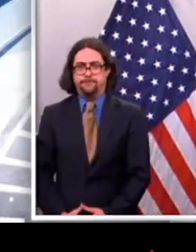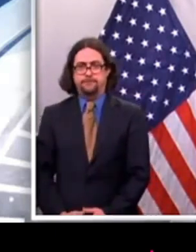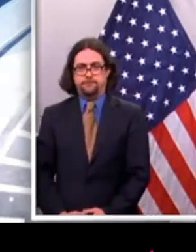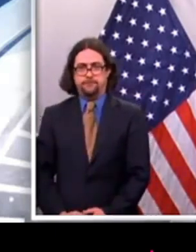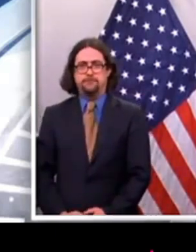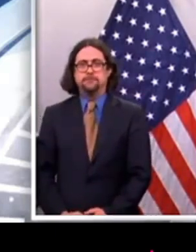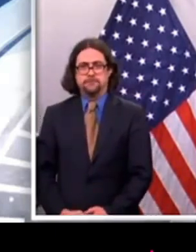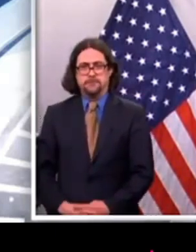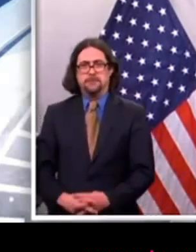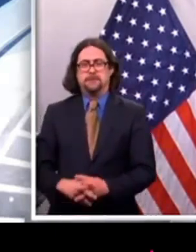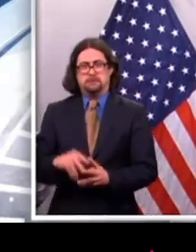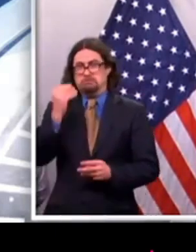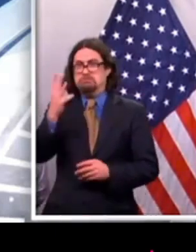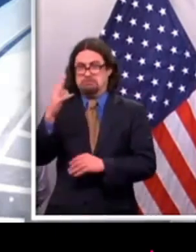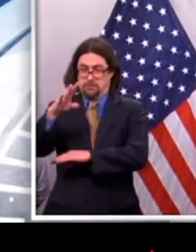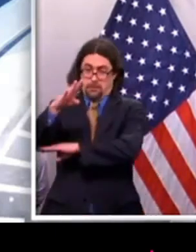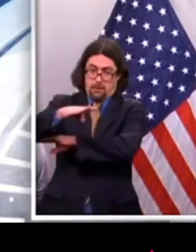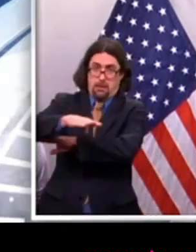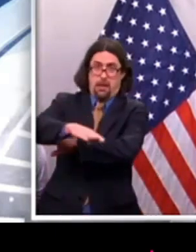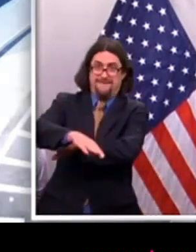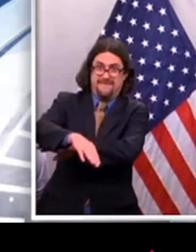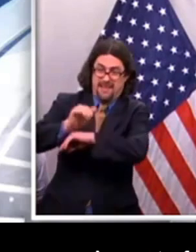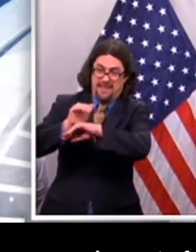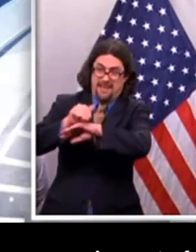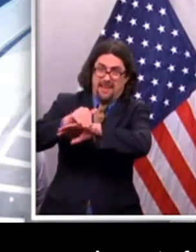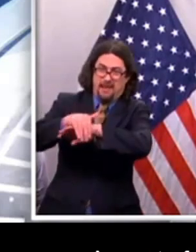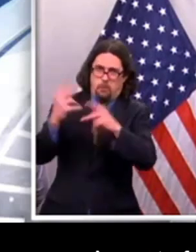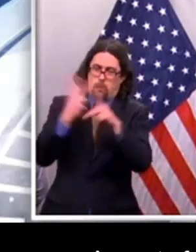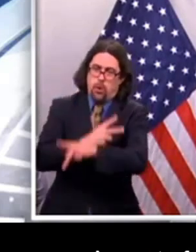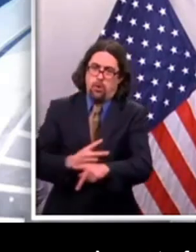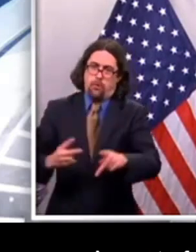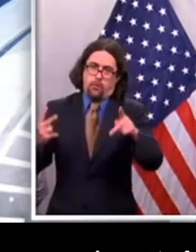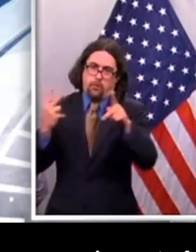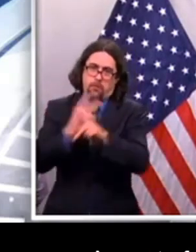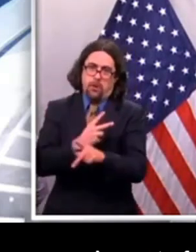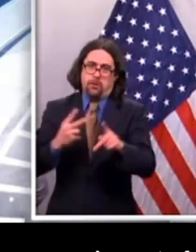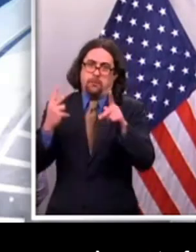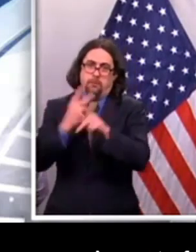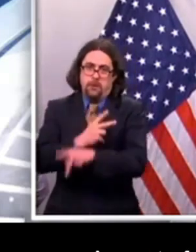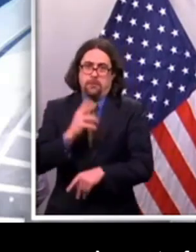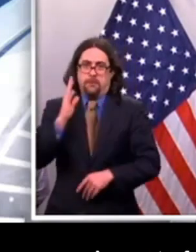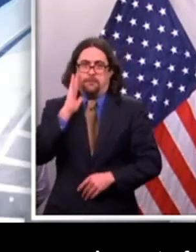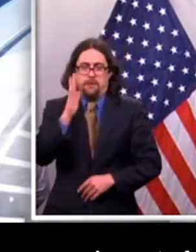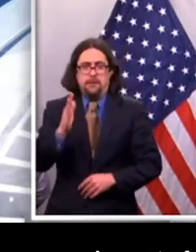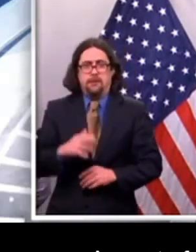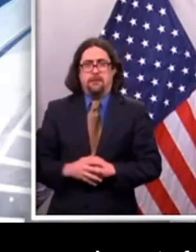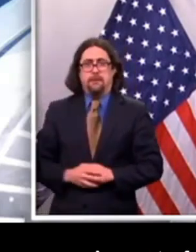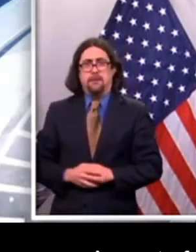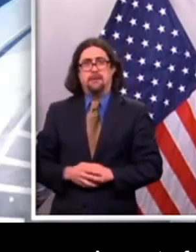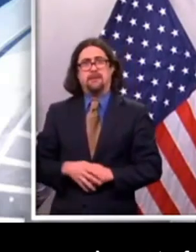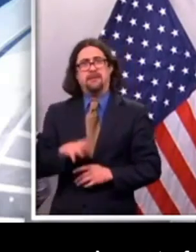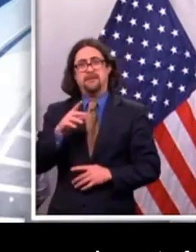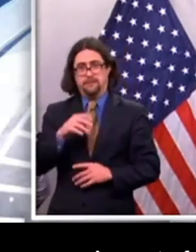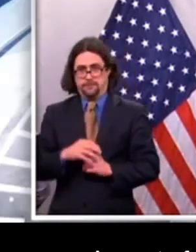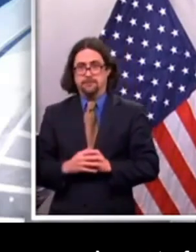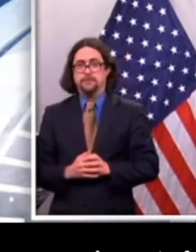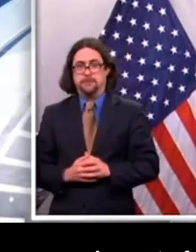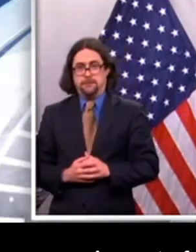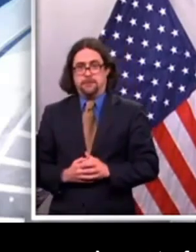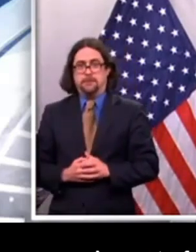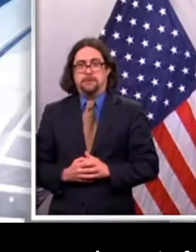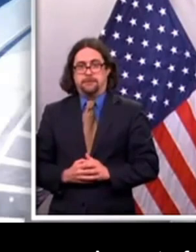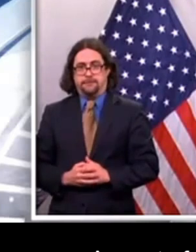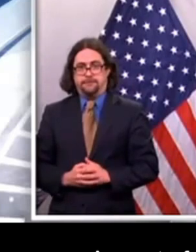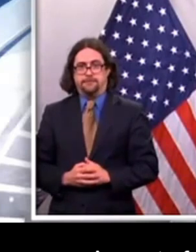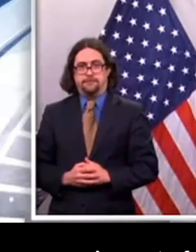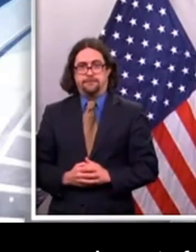intensifies, it will not be an optional matter. As part of our emergency declaration, I'm ordering that at 11 o